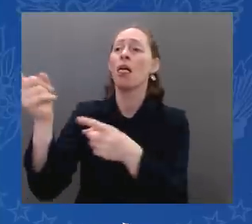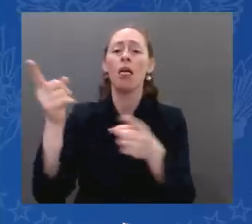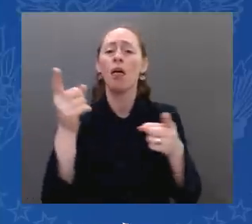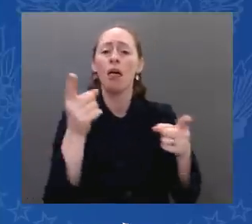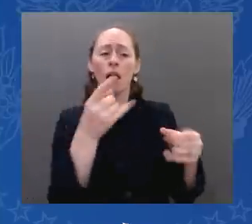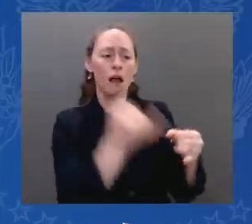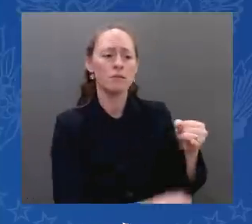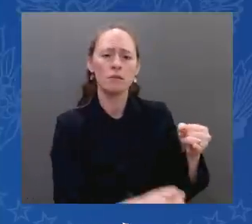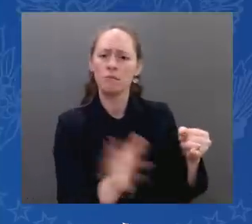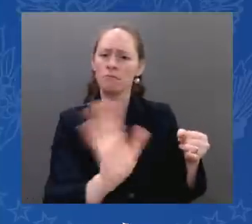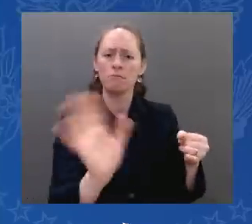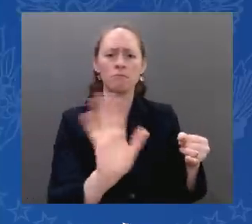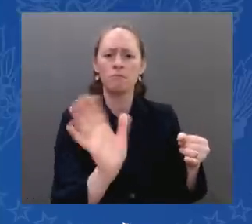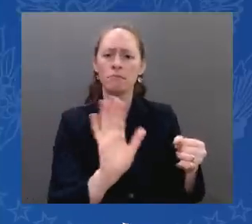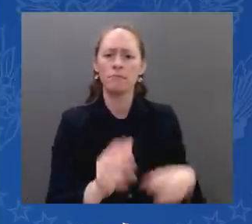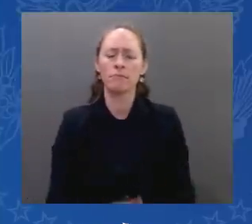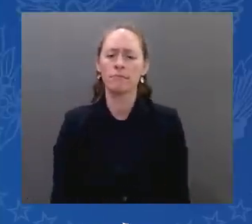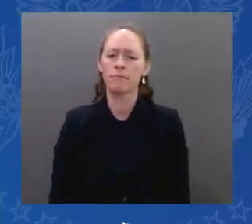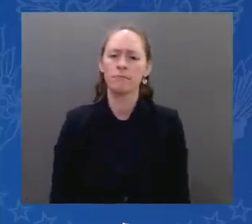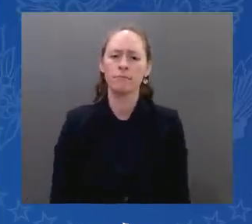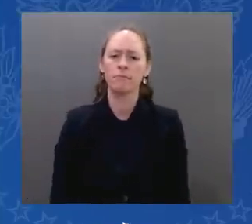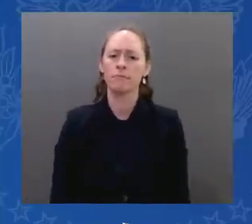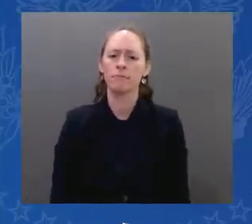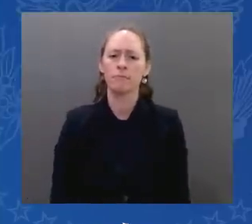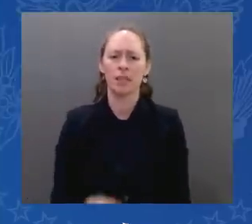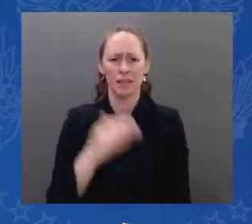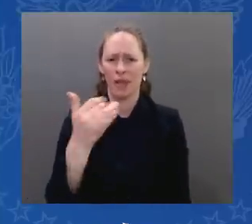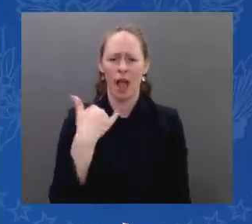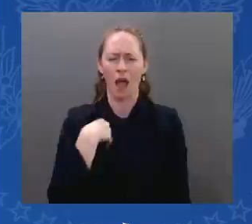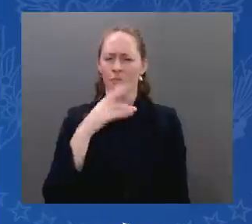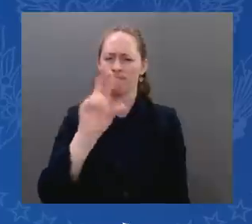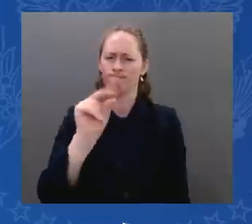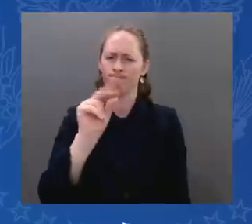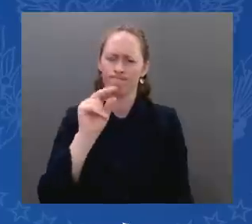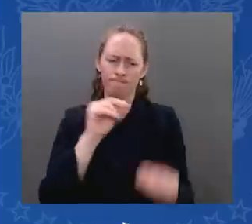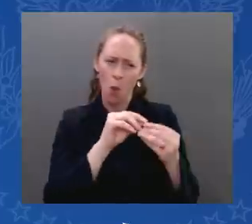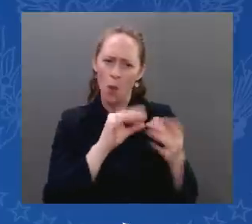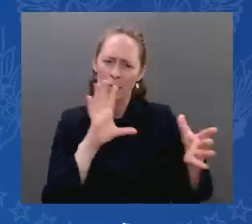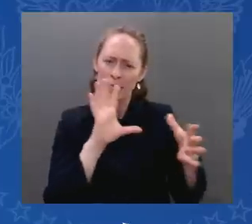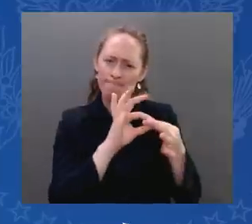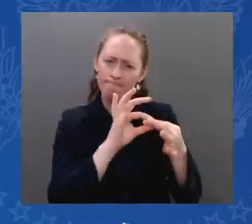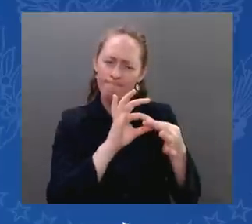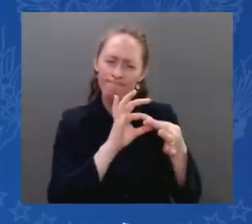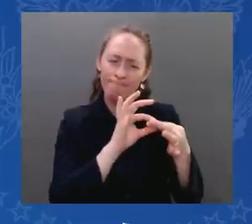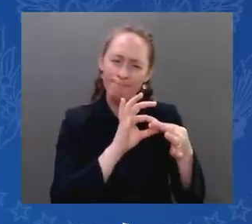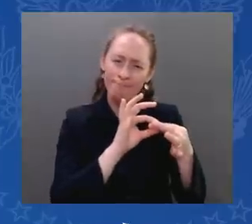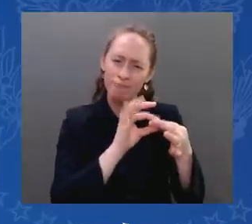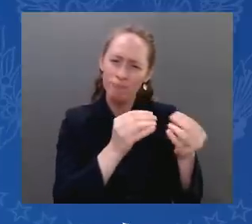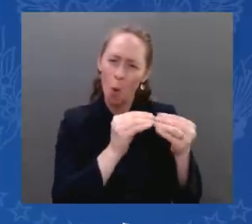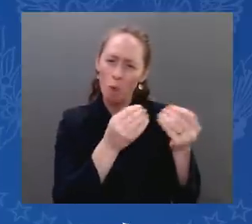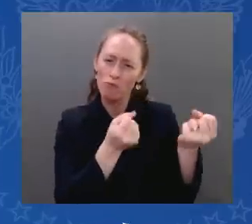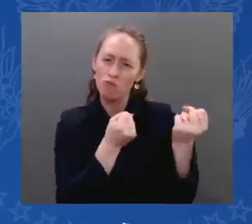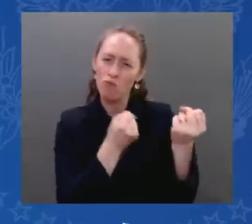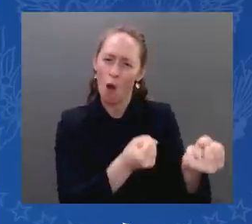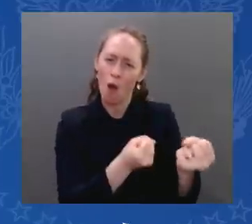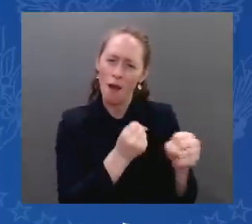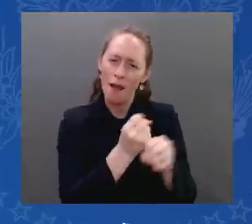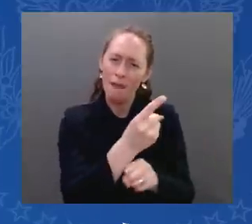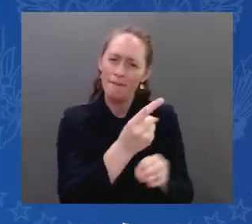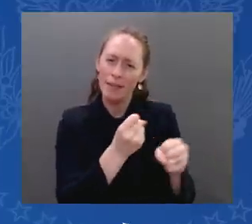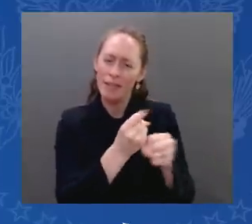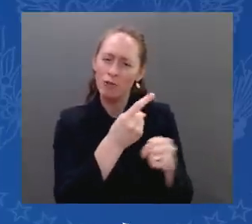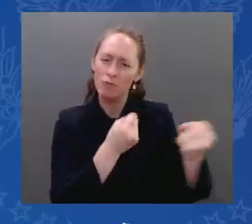one grounded on ageless values and looking squarely at the future. We're here to stay,